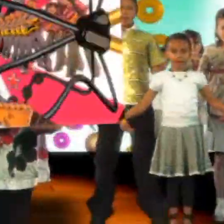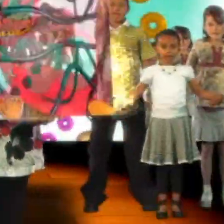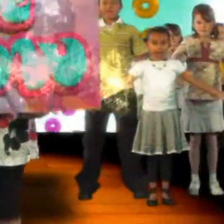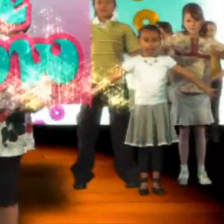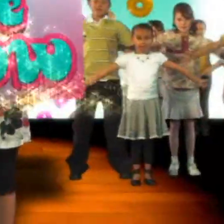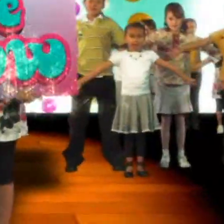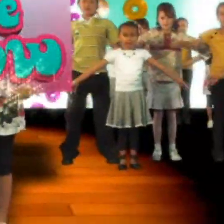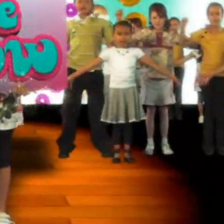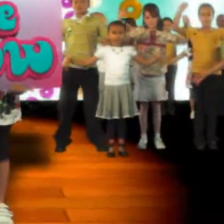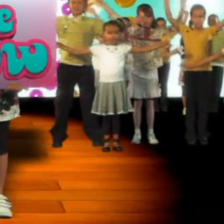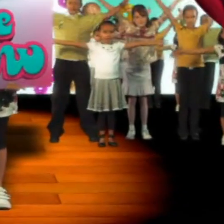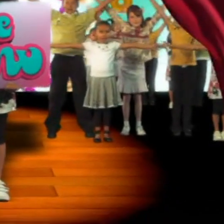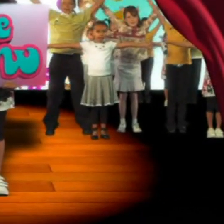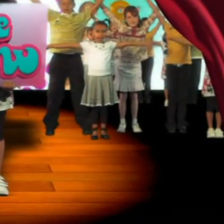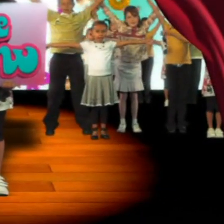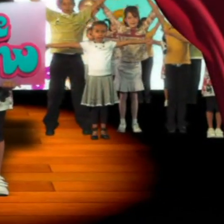Take your love!